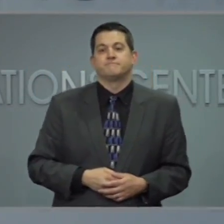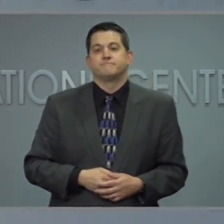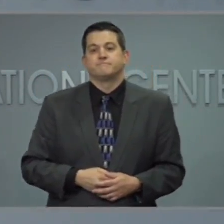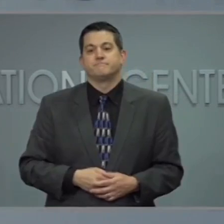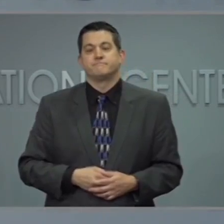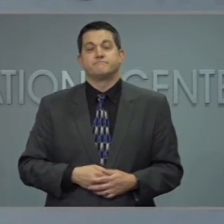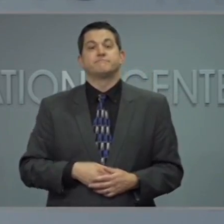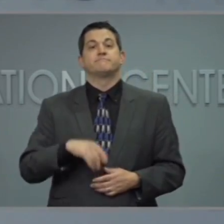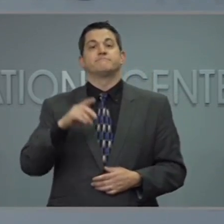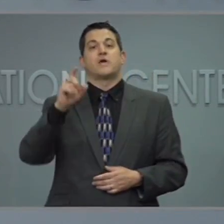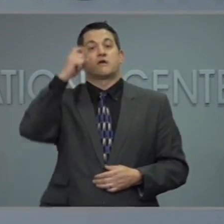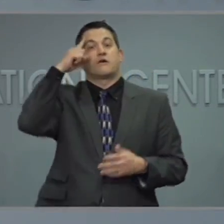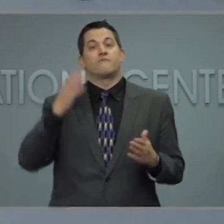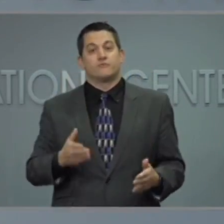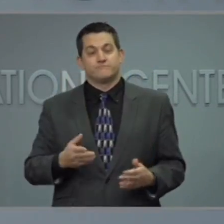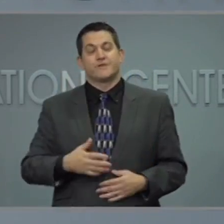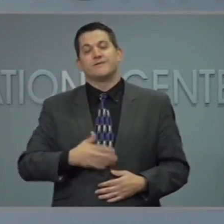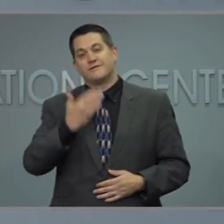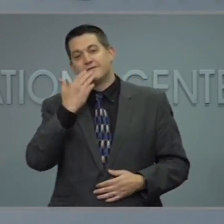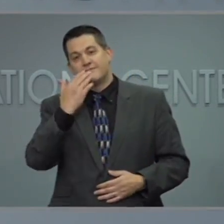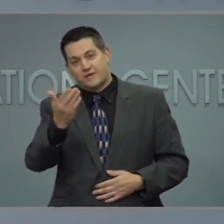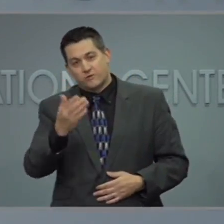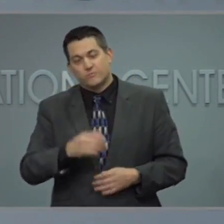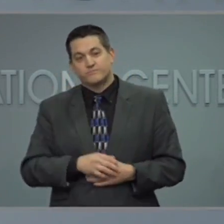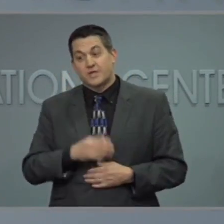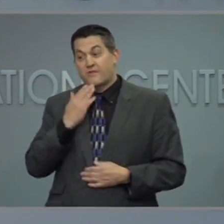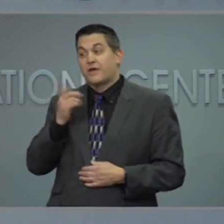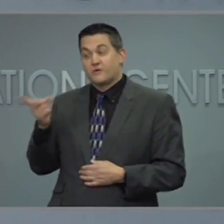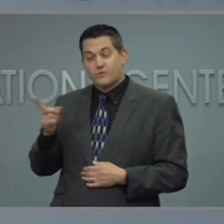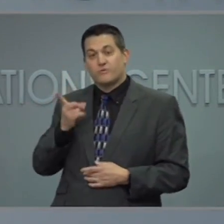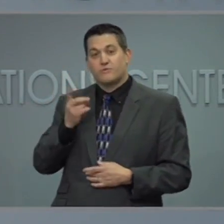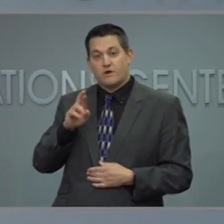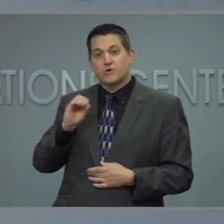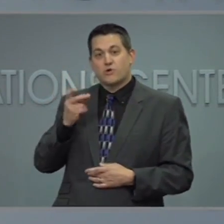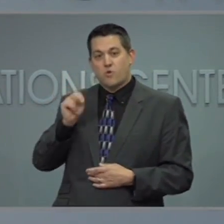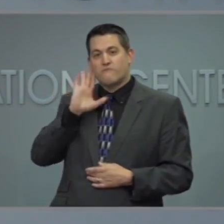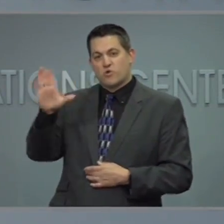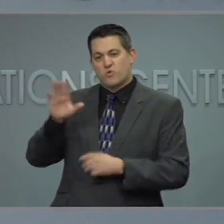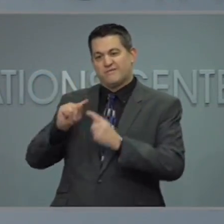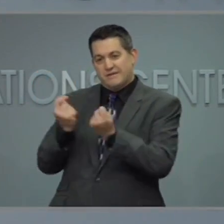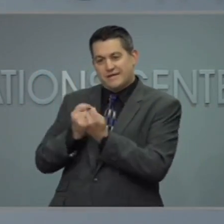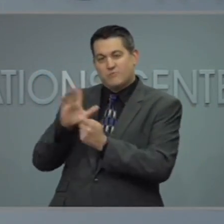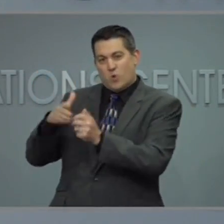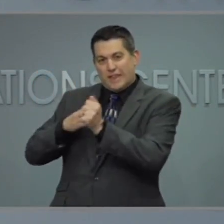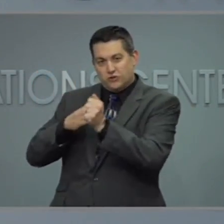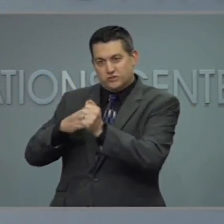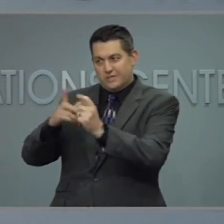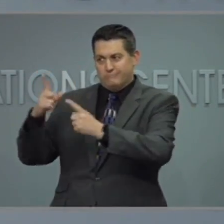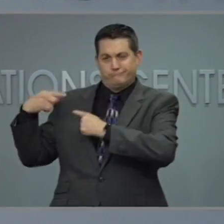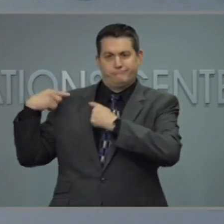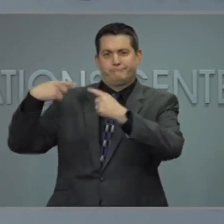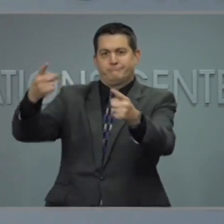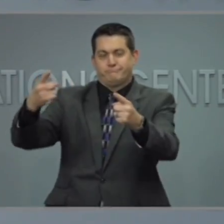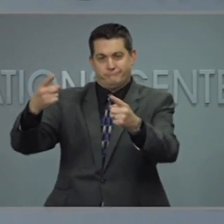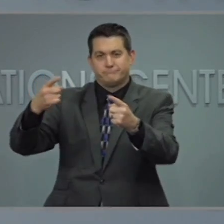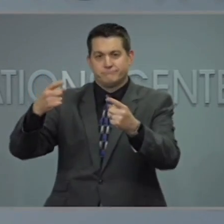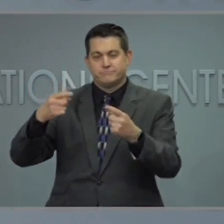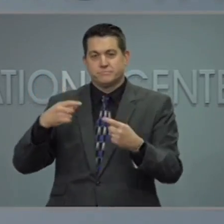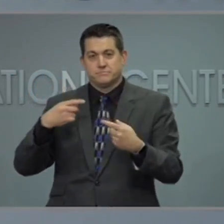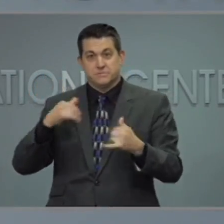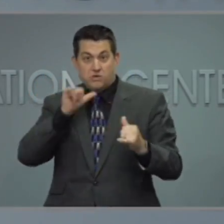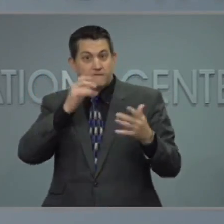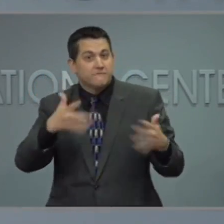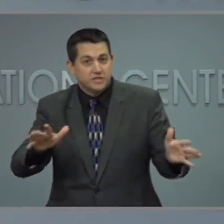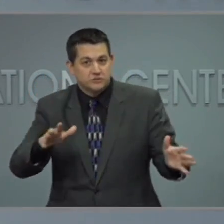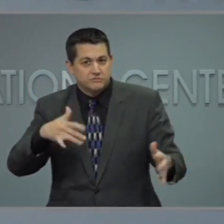Thank you, Dr. Cohen. Thank you and your team for your strong leadership throughout this entire pandemic. We still have work to do